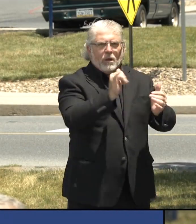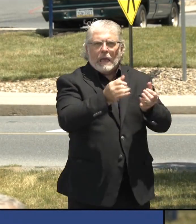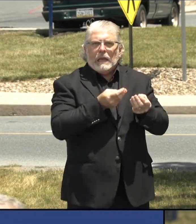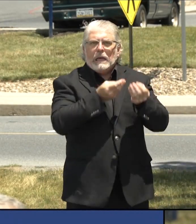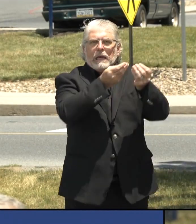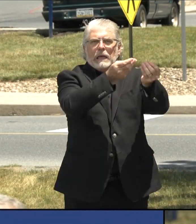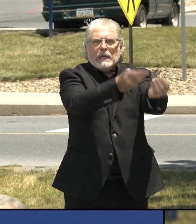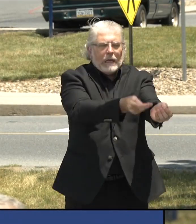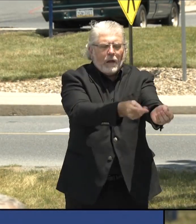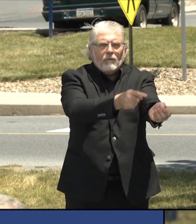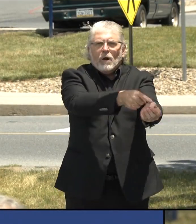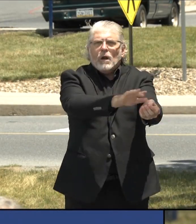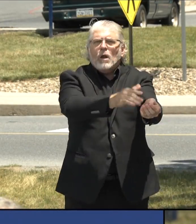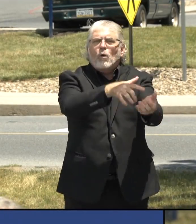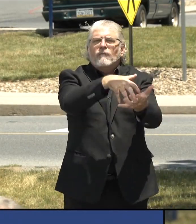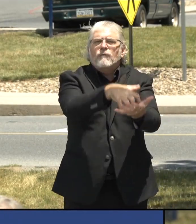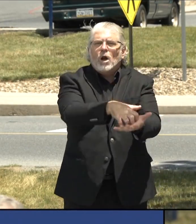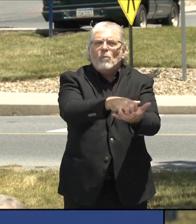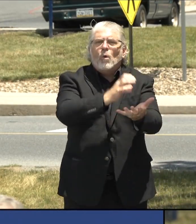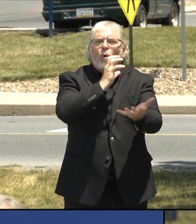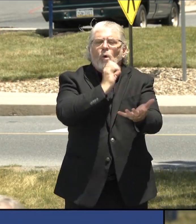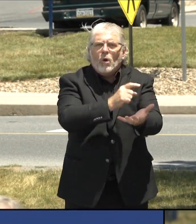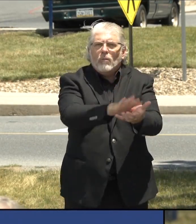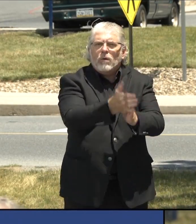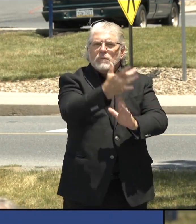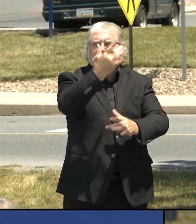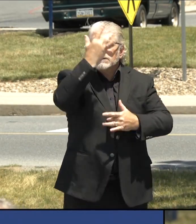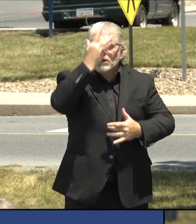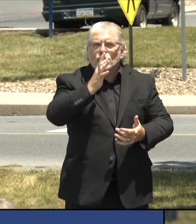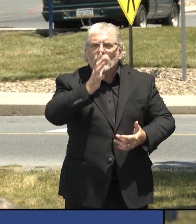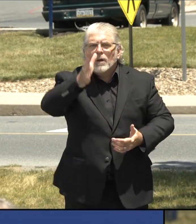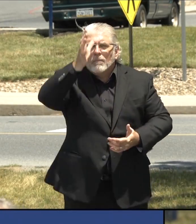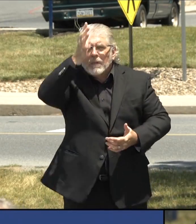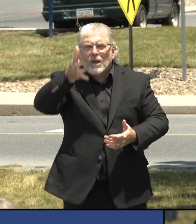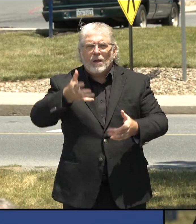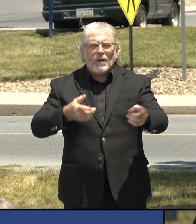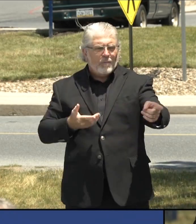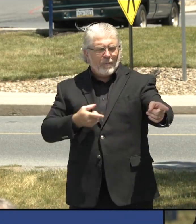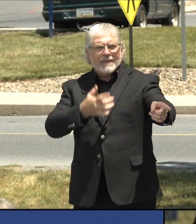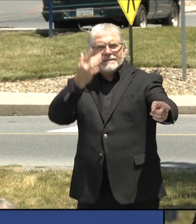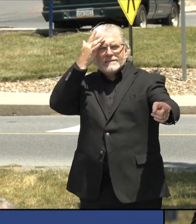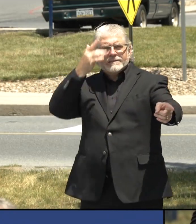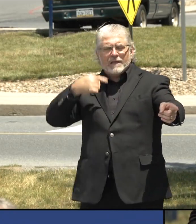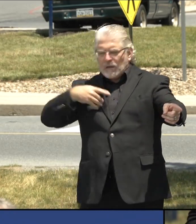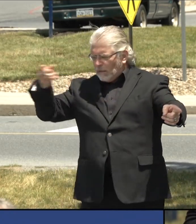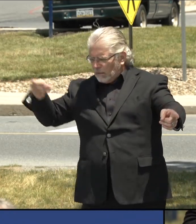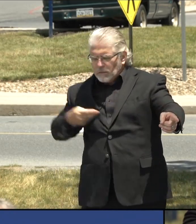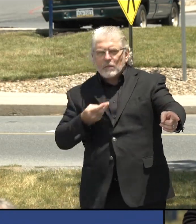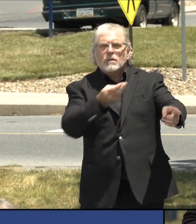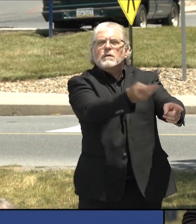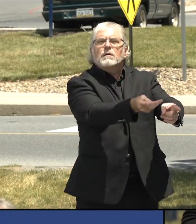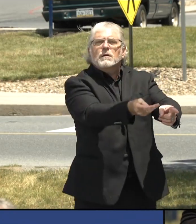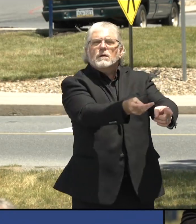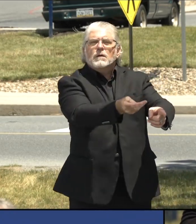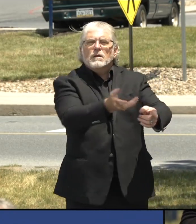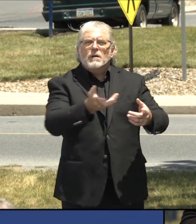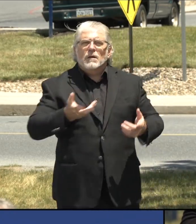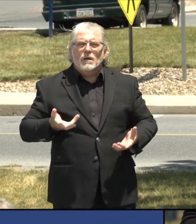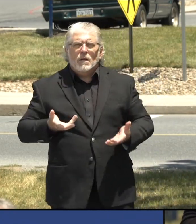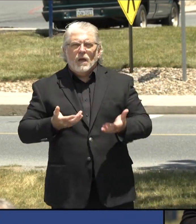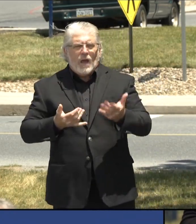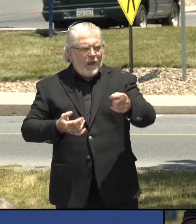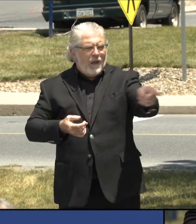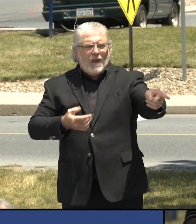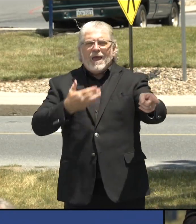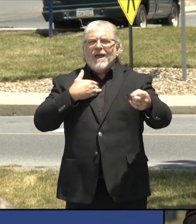susceptible. They might visit their grandparents who are older and have other chronic medical problems. And they